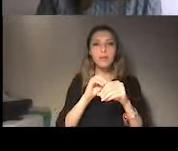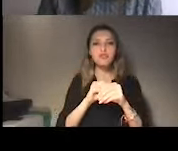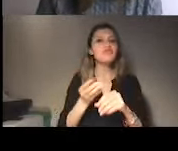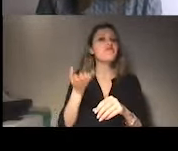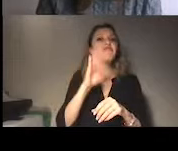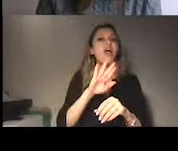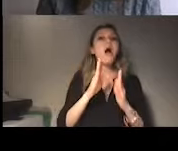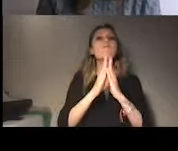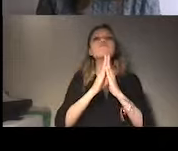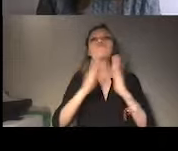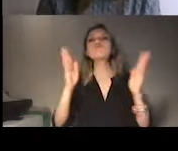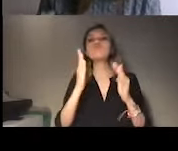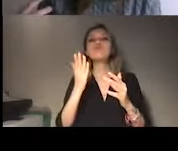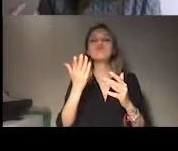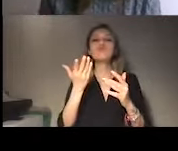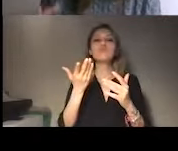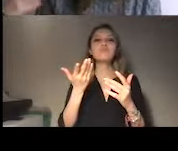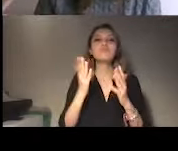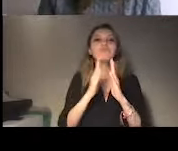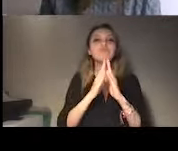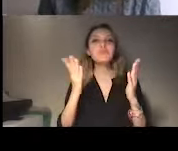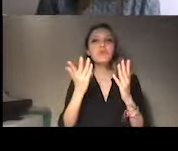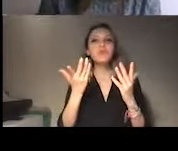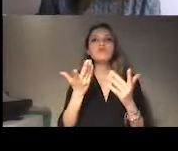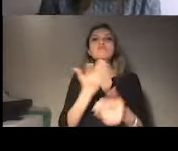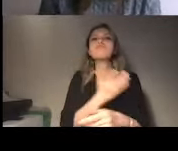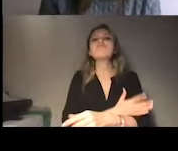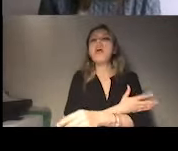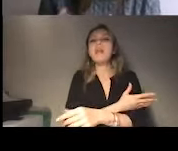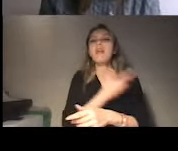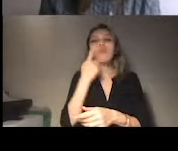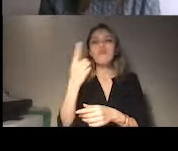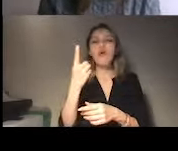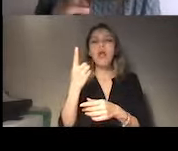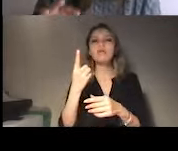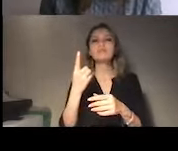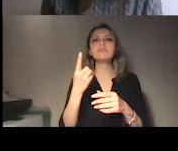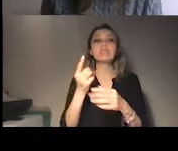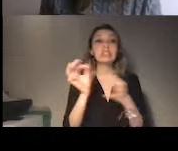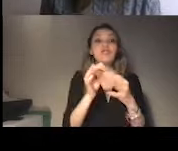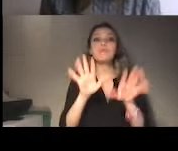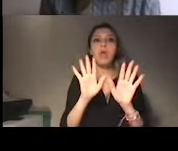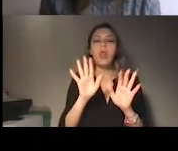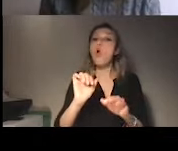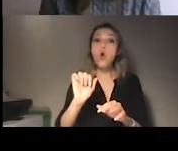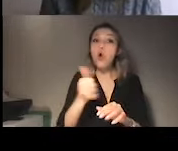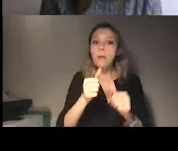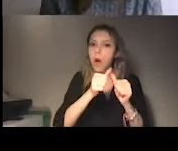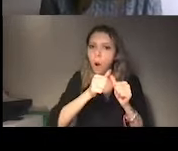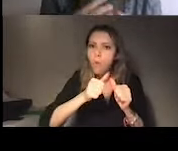try to include in these consultations associations from remote areas and from different regions.